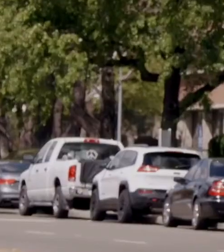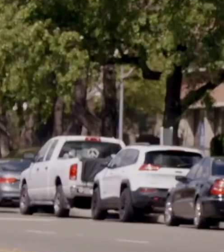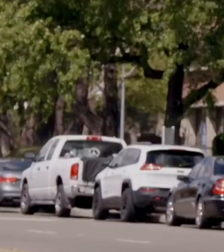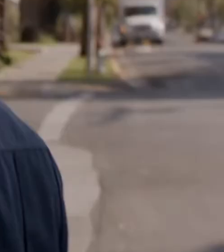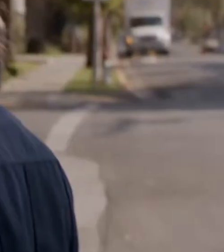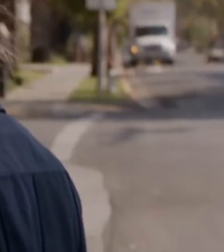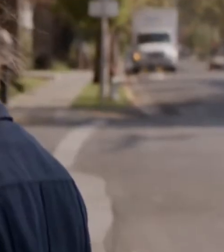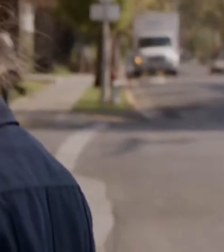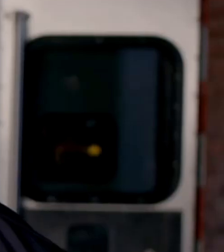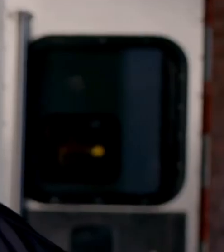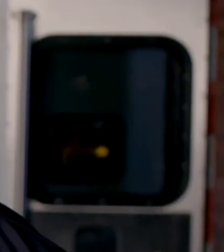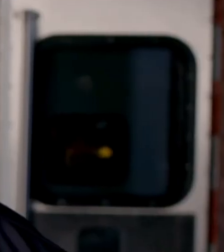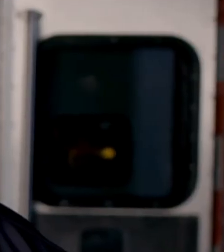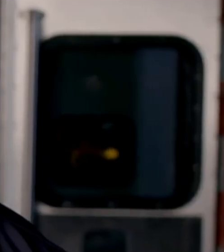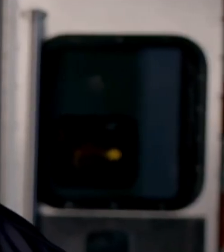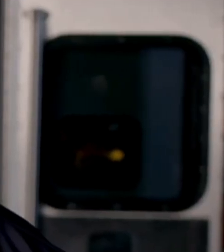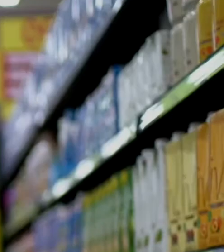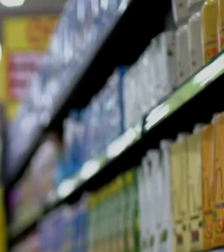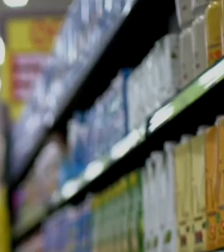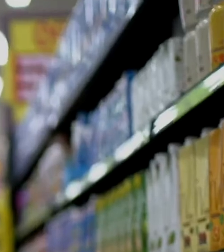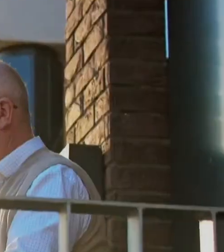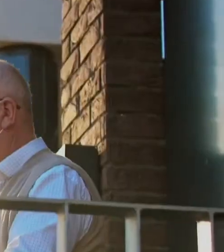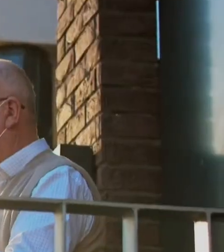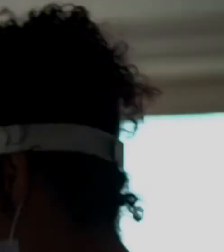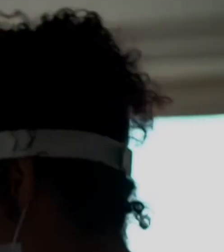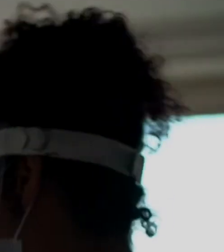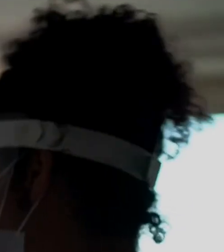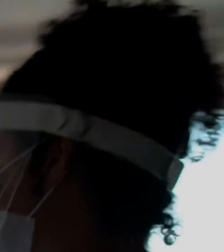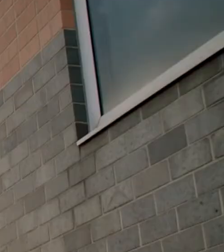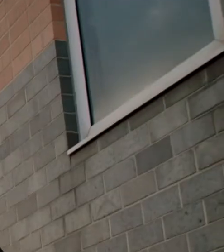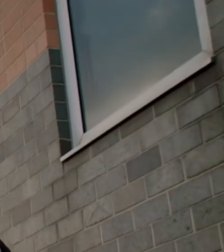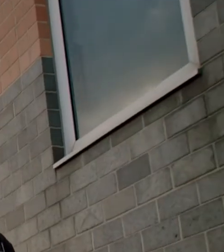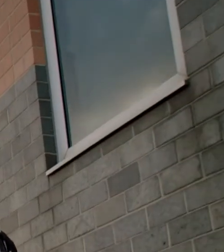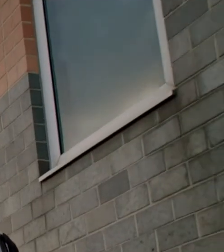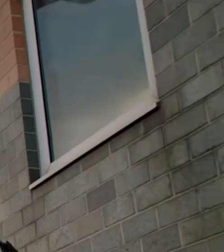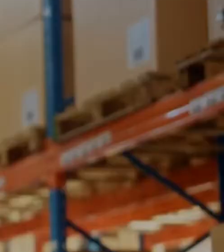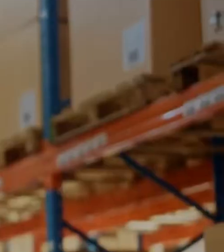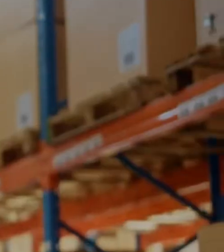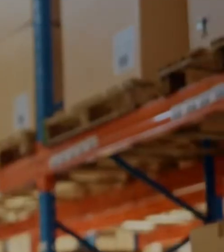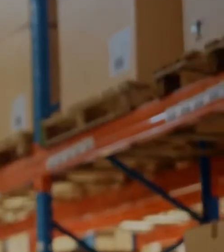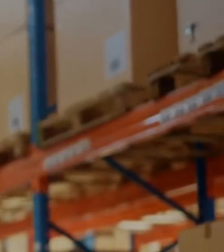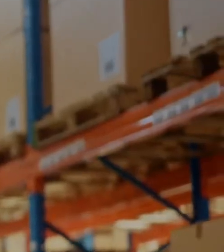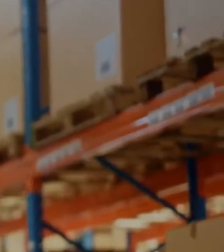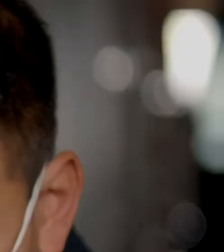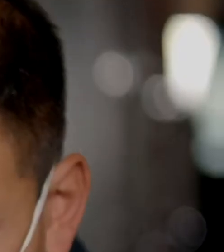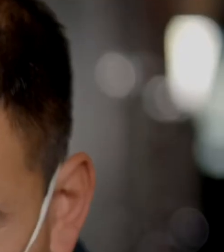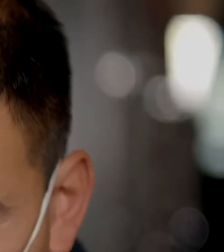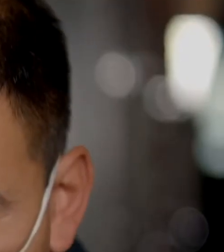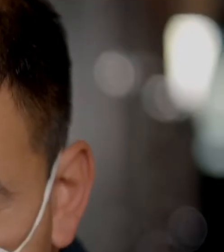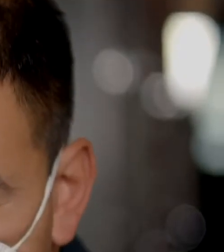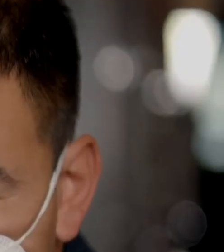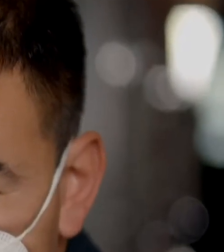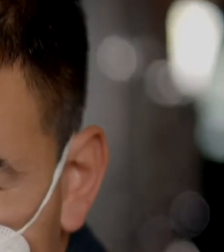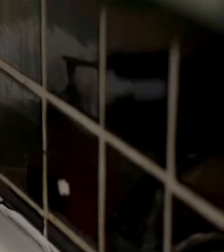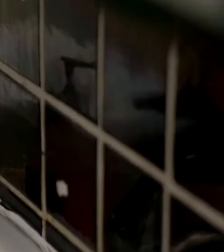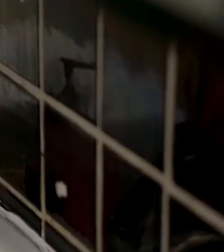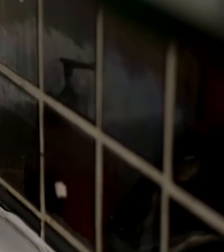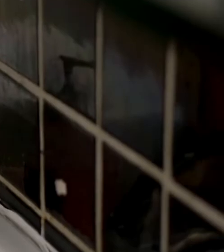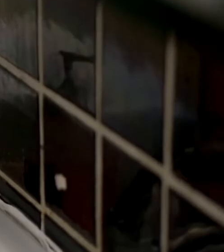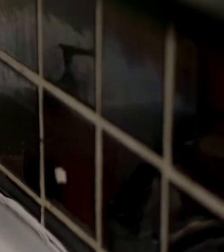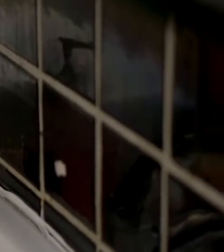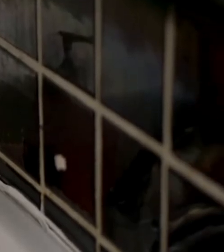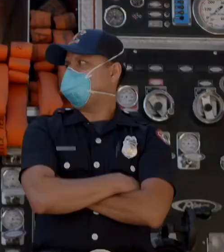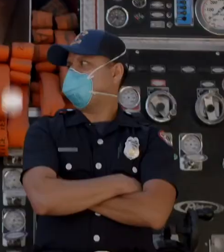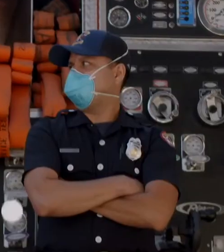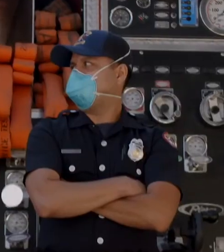we put our lives on the line. So many other workers are having to do the same. We can all do our part to protect each other. Wear a mask, wash